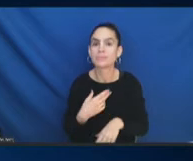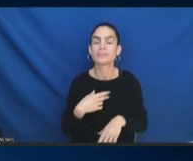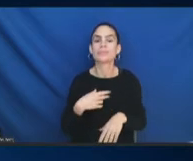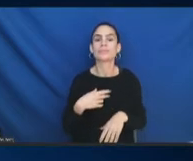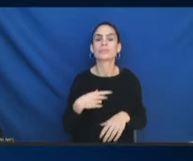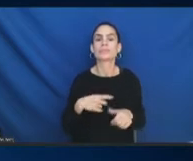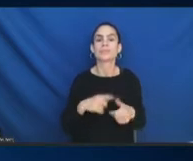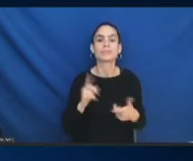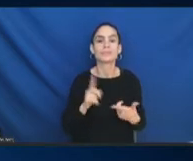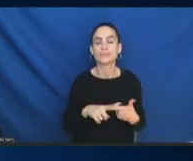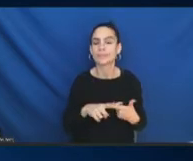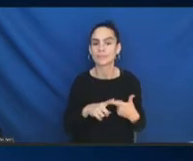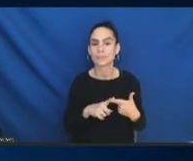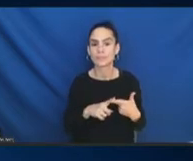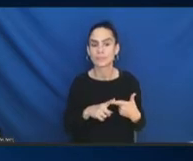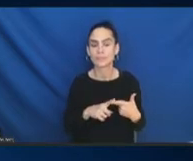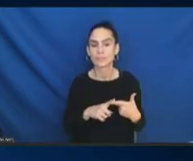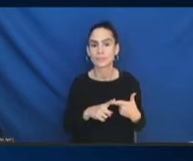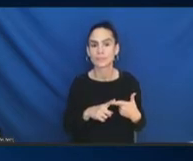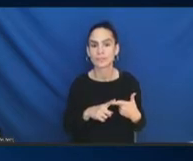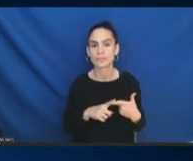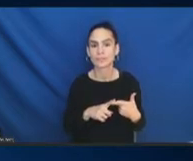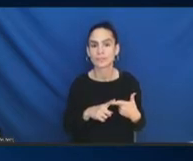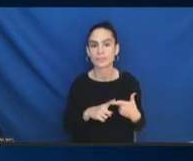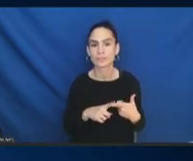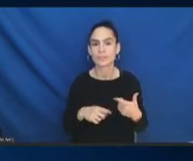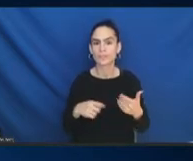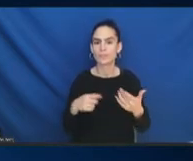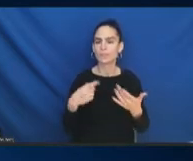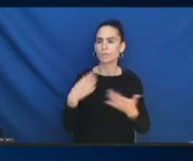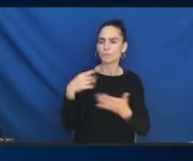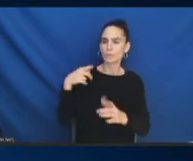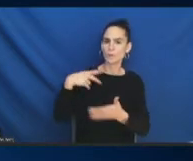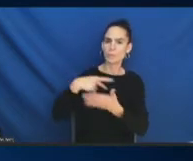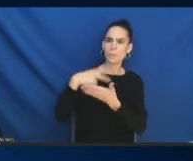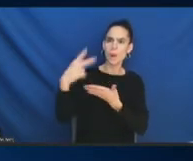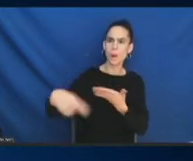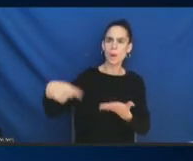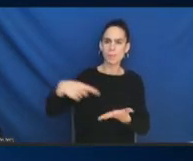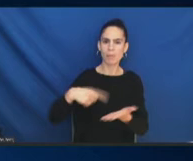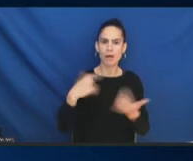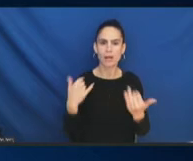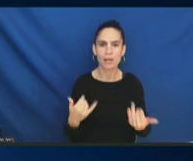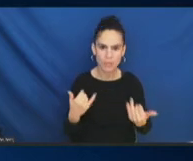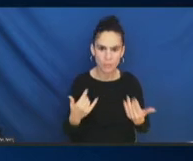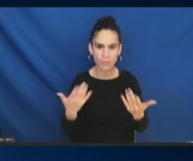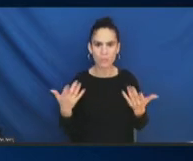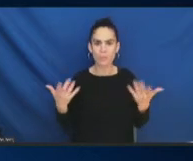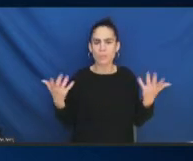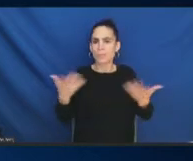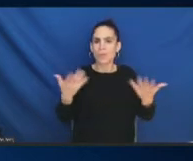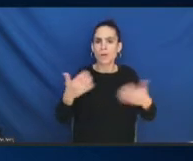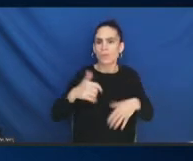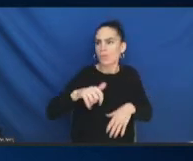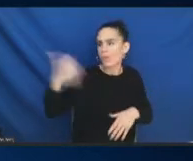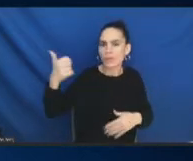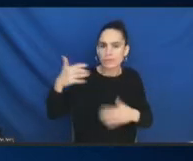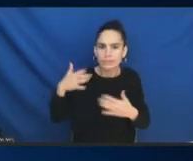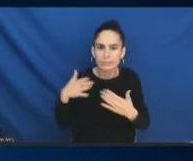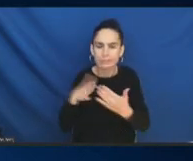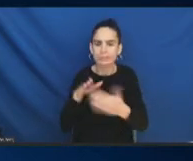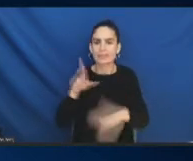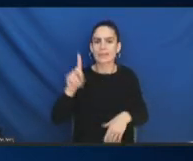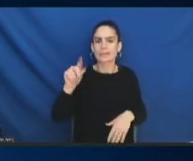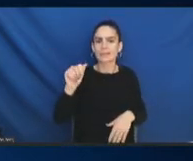you know, program right now, have they, what are the other ways of data collection are being explored